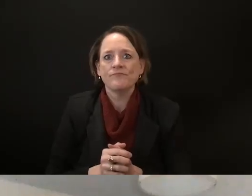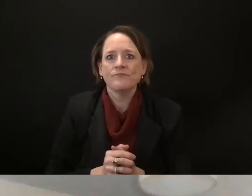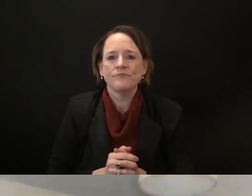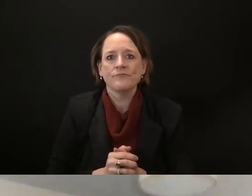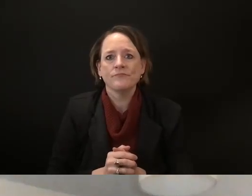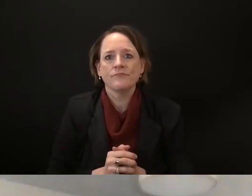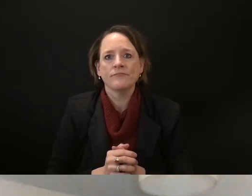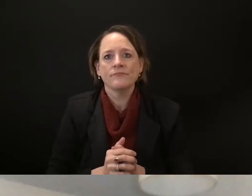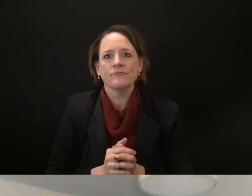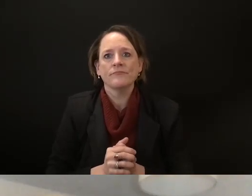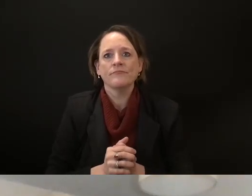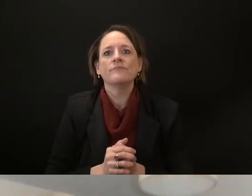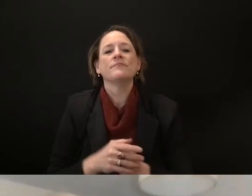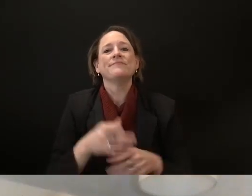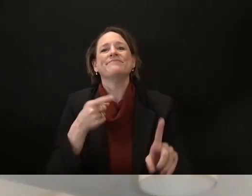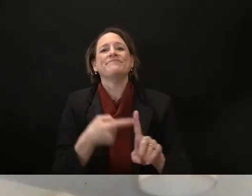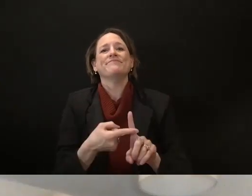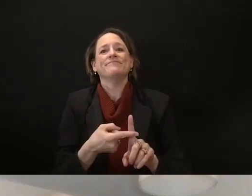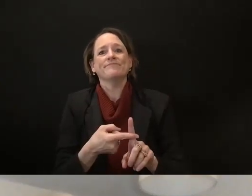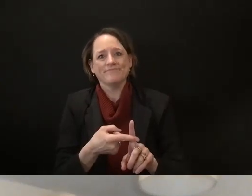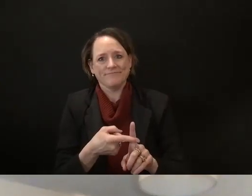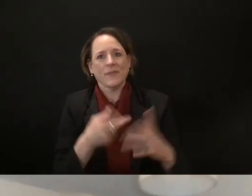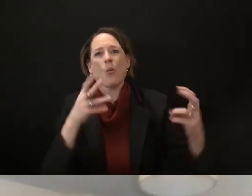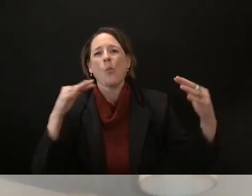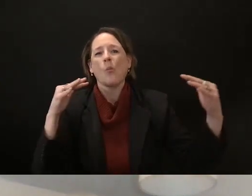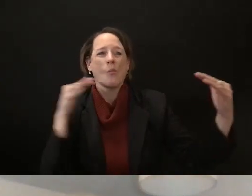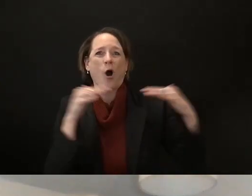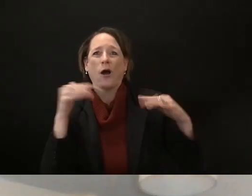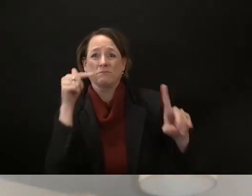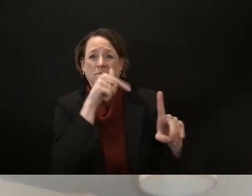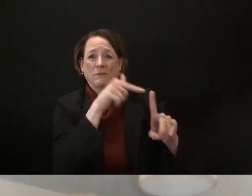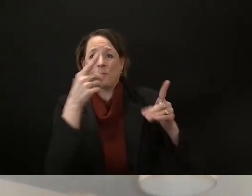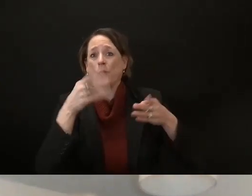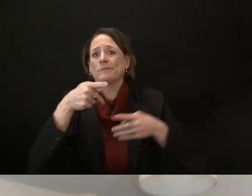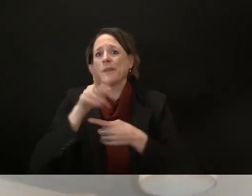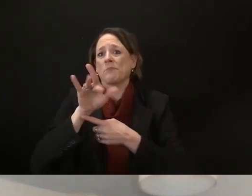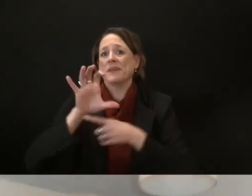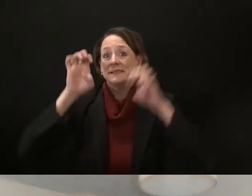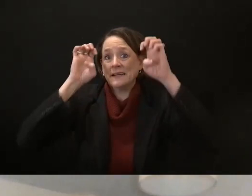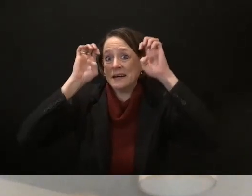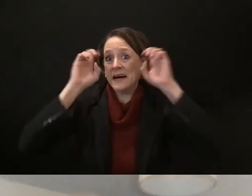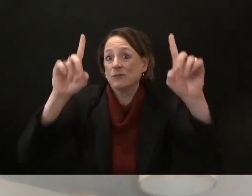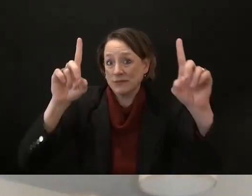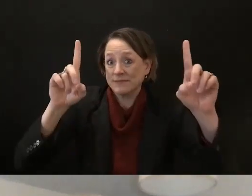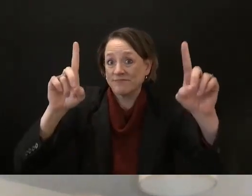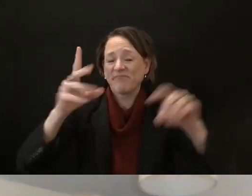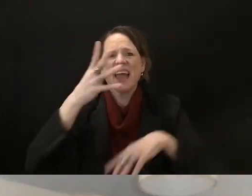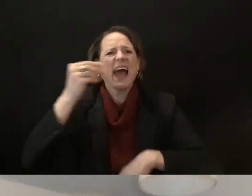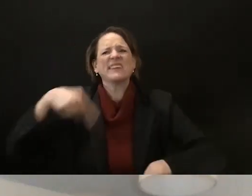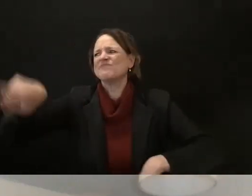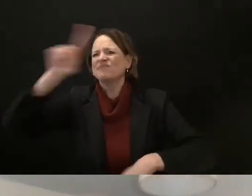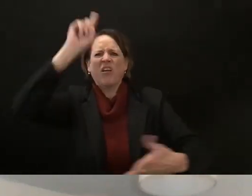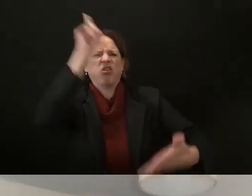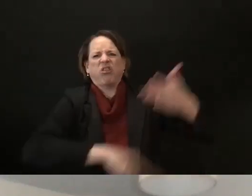you know all that stuff is is super relevant here in wisconsin because we've kind of been a pressure point for a lot of those